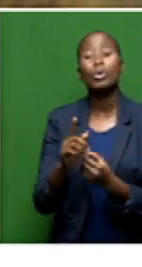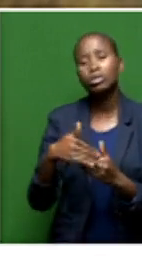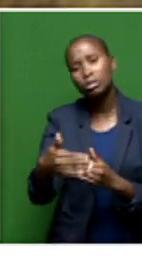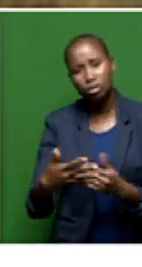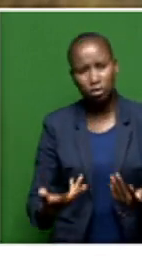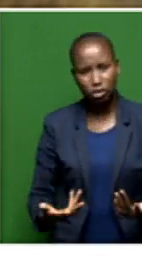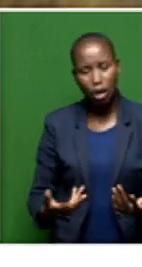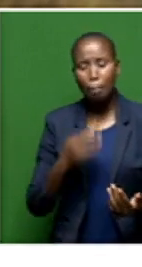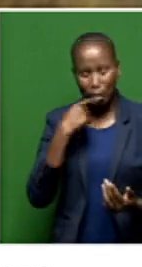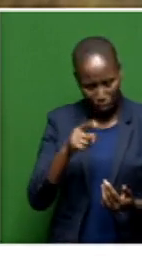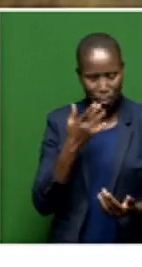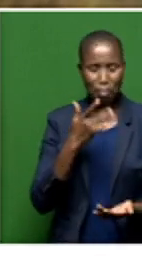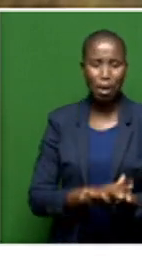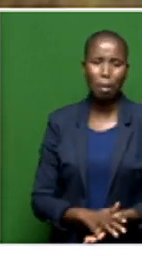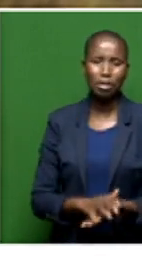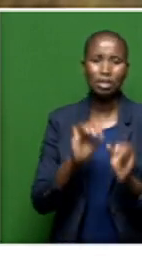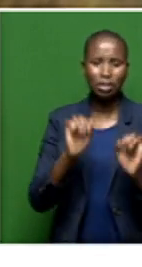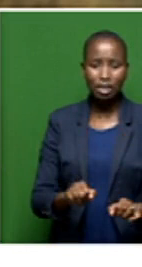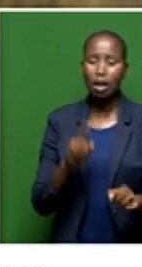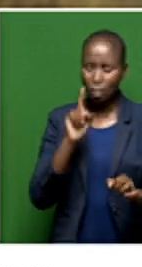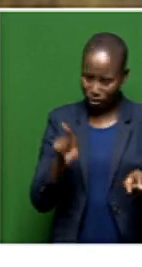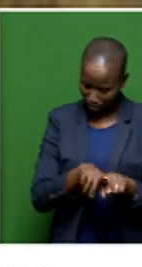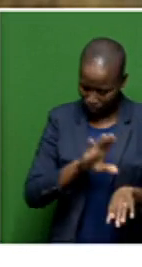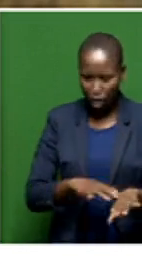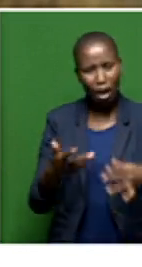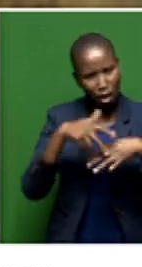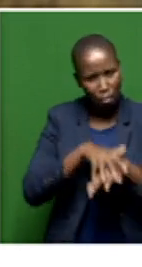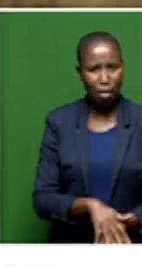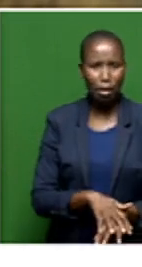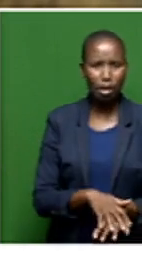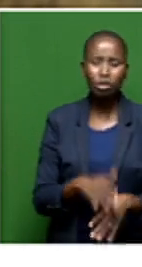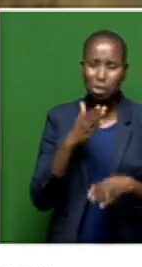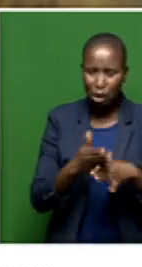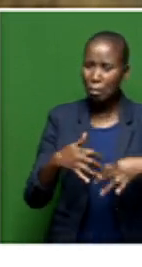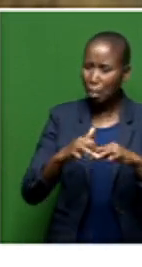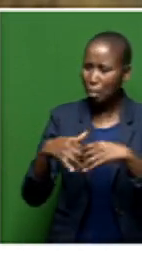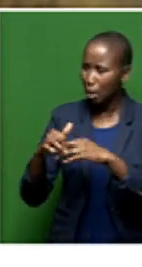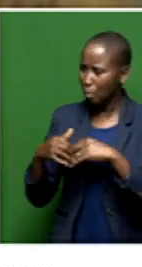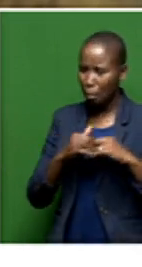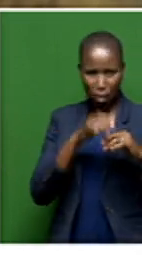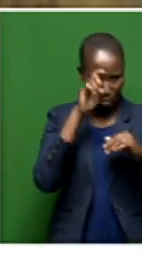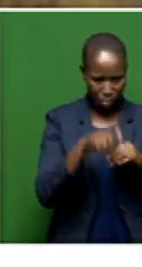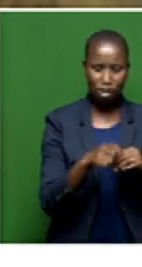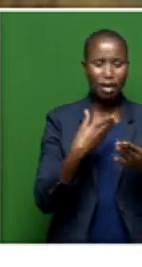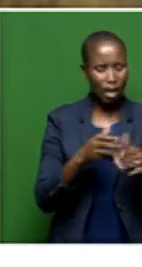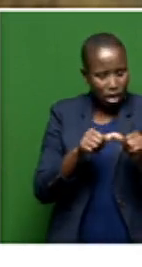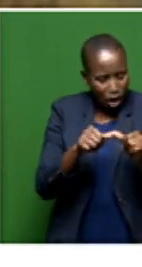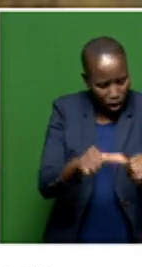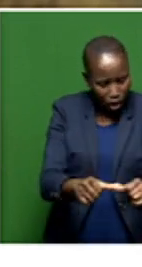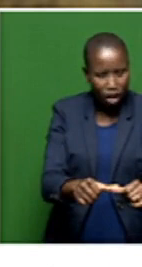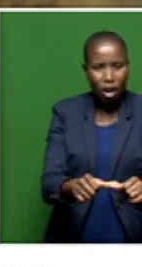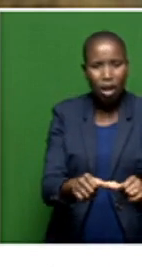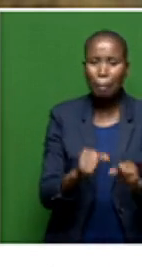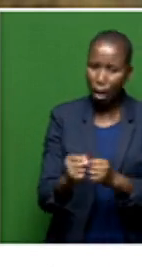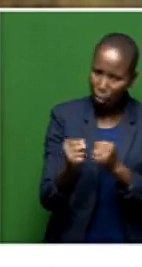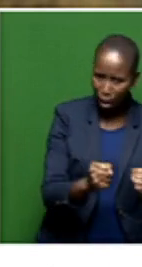has got to come with these promises and implementation of, you job opportunities that are long-lasting, that are sustainable, so that the